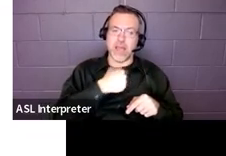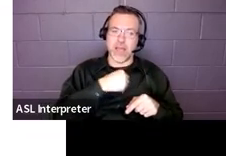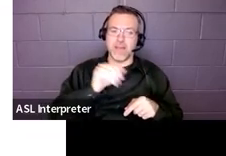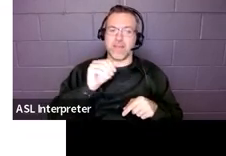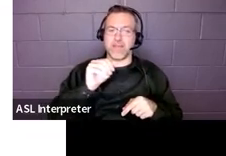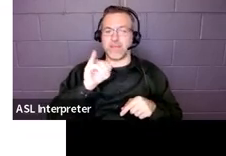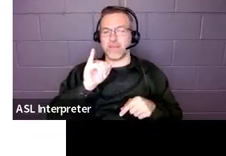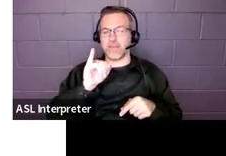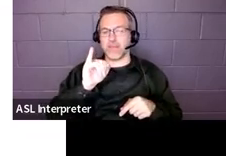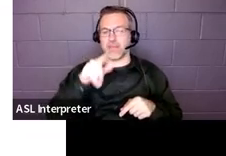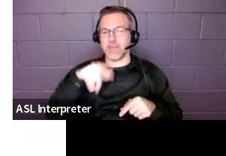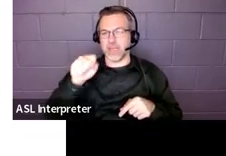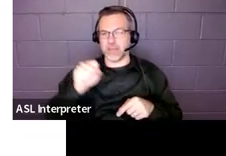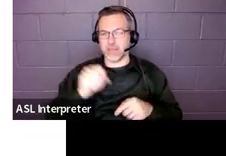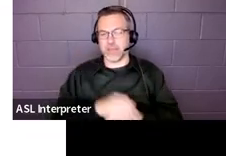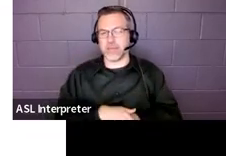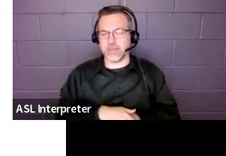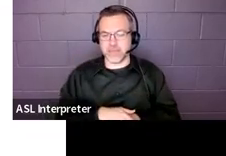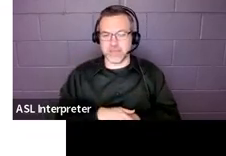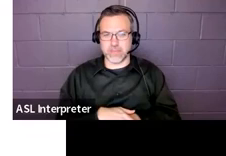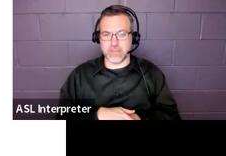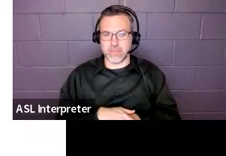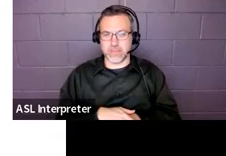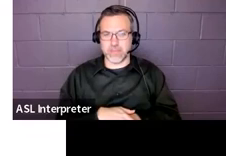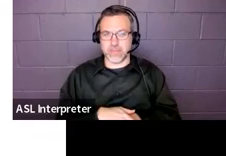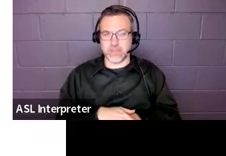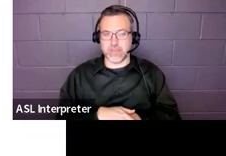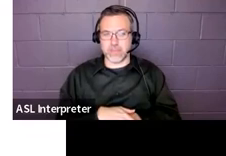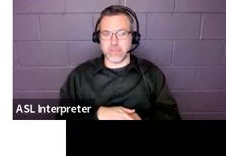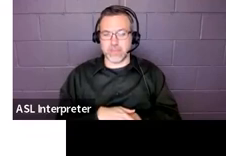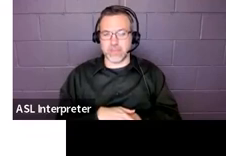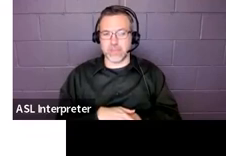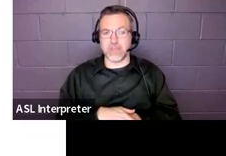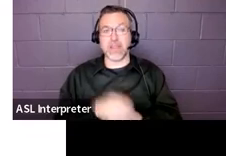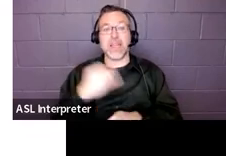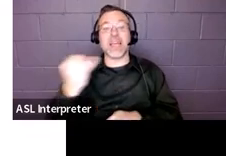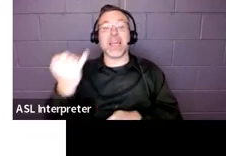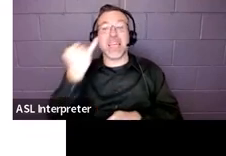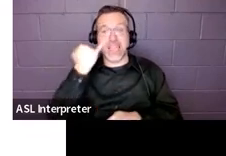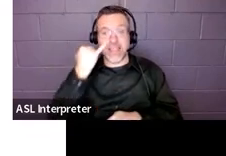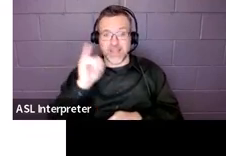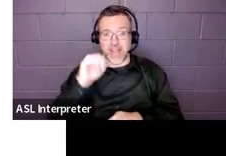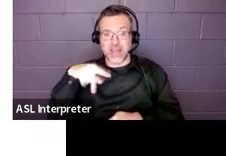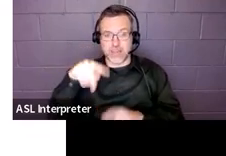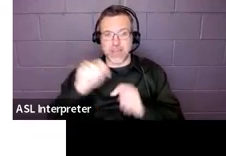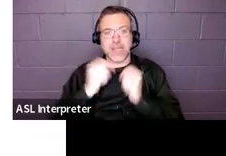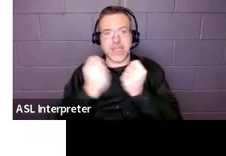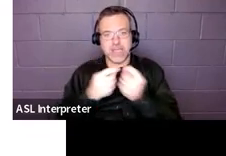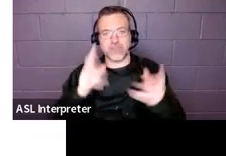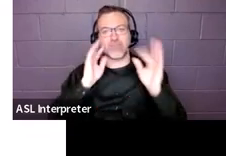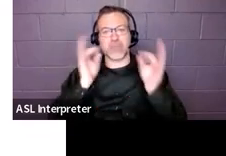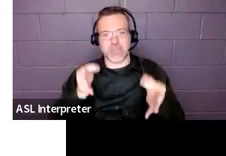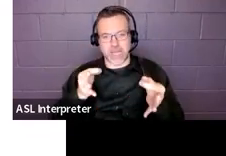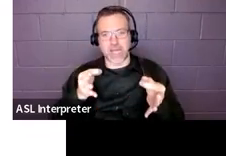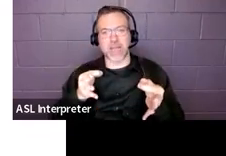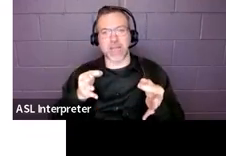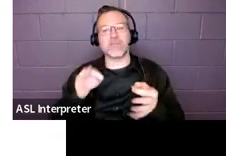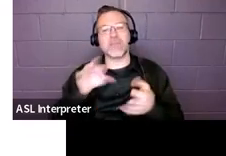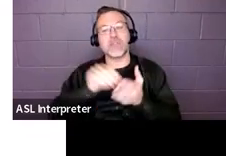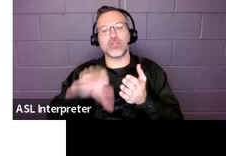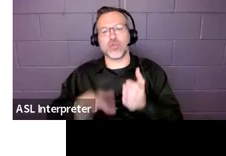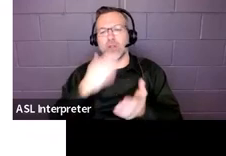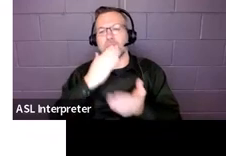So, if the team determines that the child is going to take the alternate, then, you know, having that